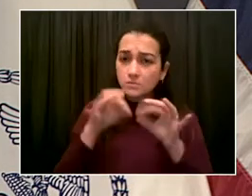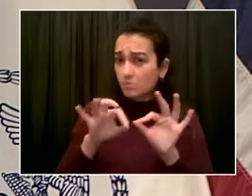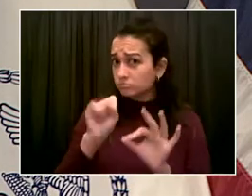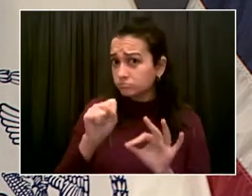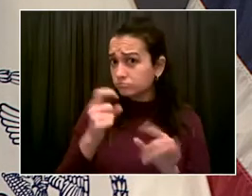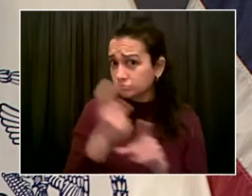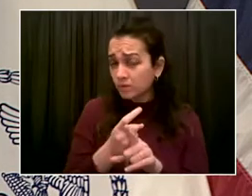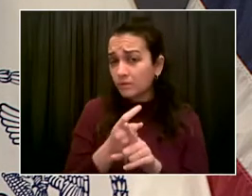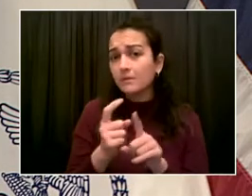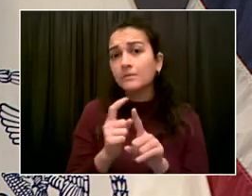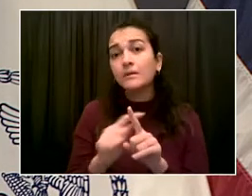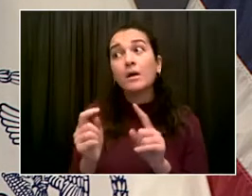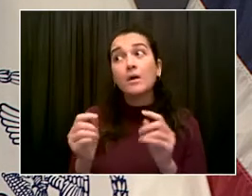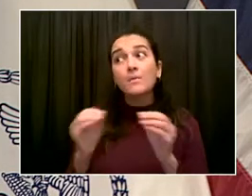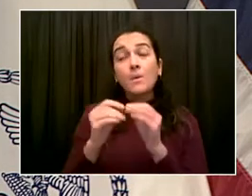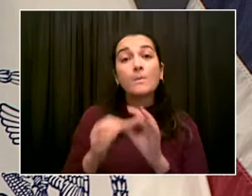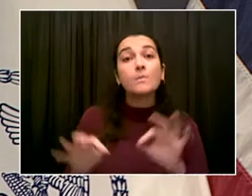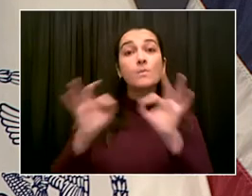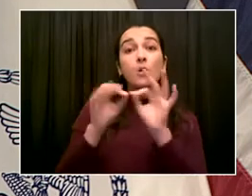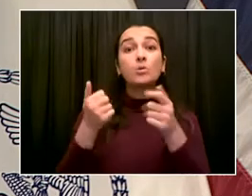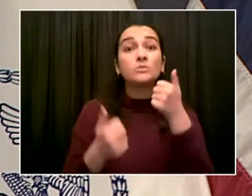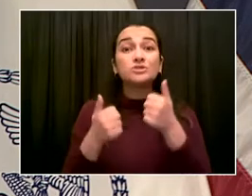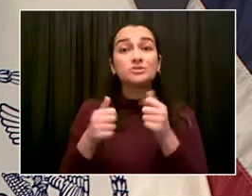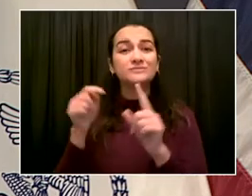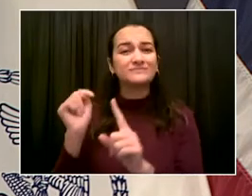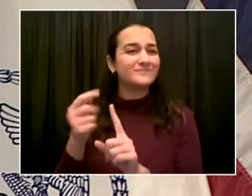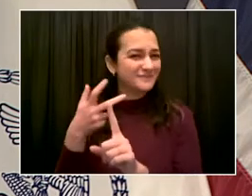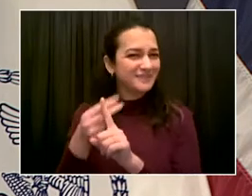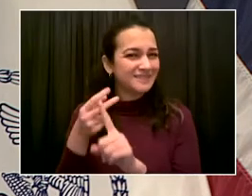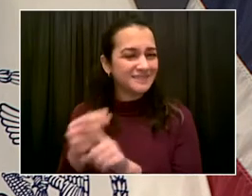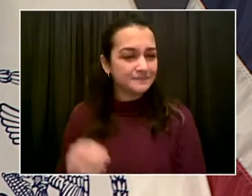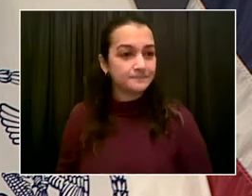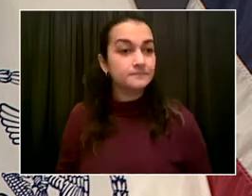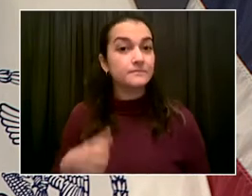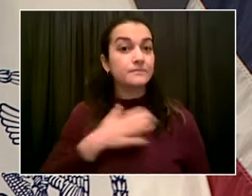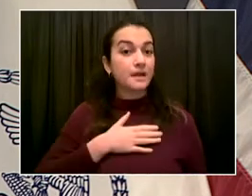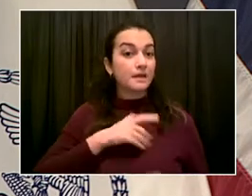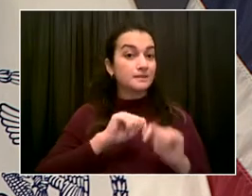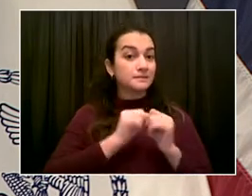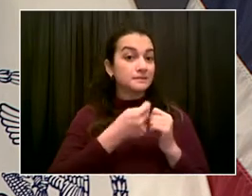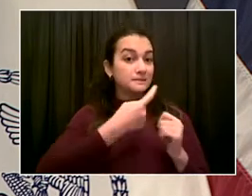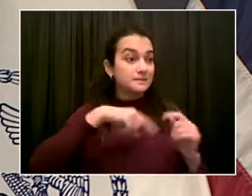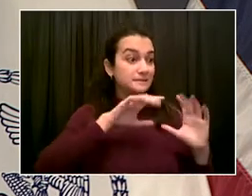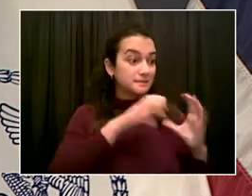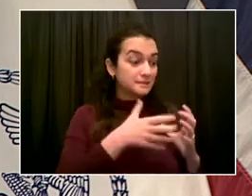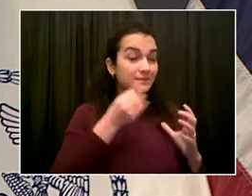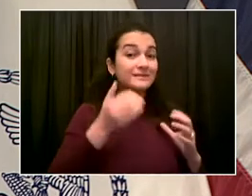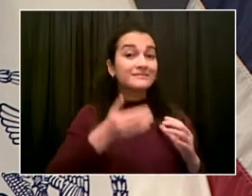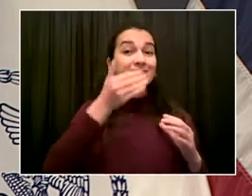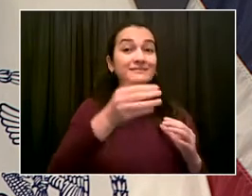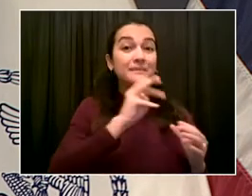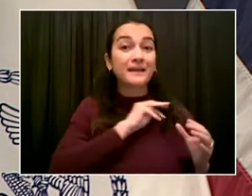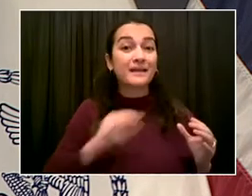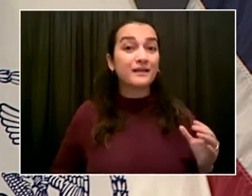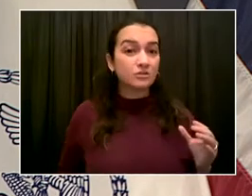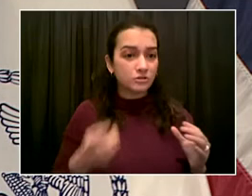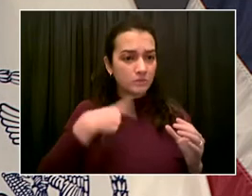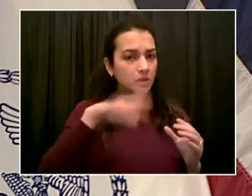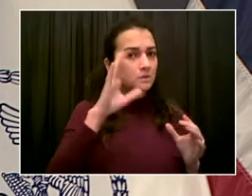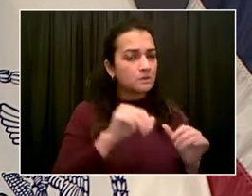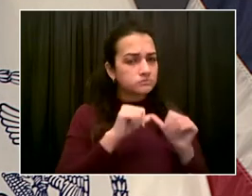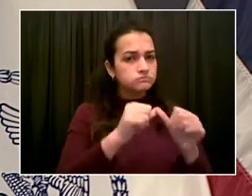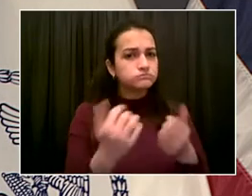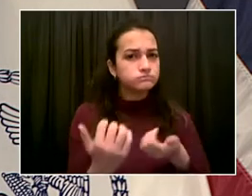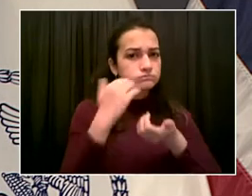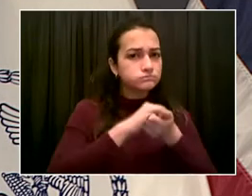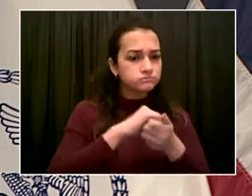the mayor elect as well on this crucial point. Vaccination is the crucial strategy. There's a lot more that needs to play out on vaccination.